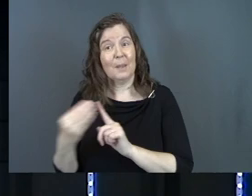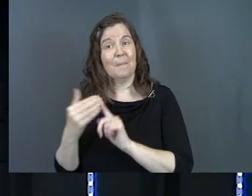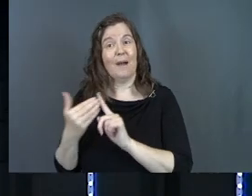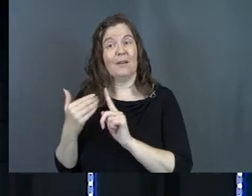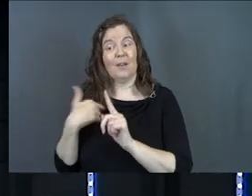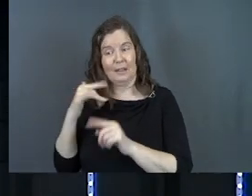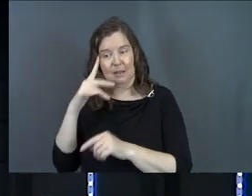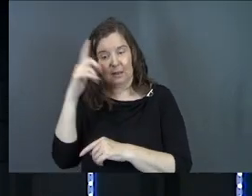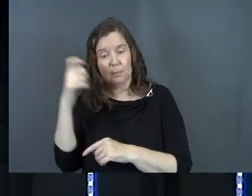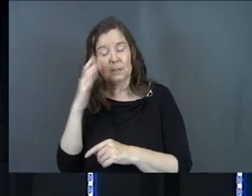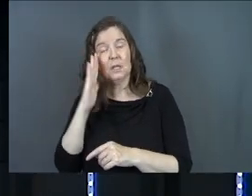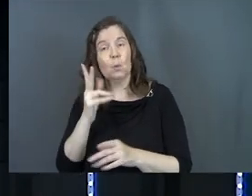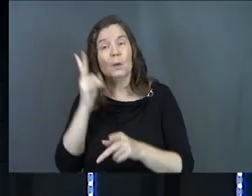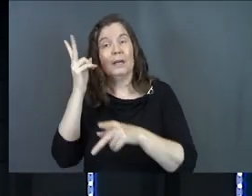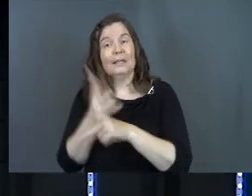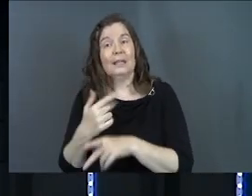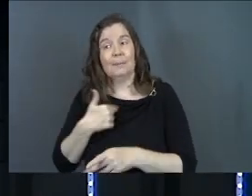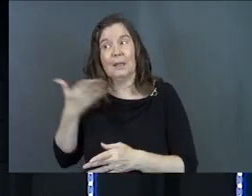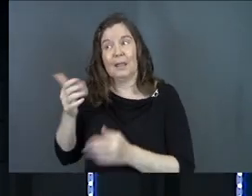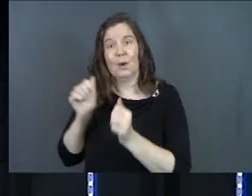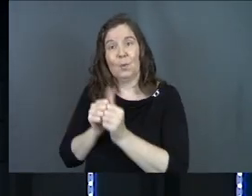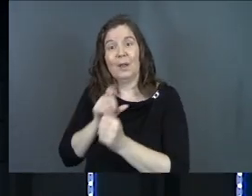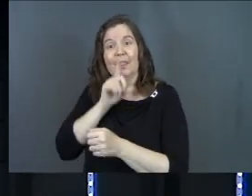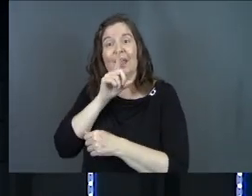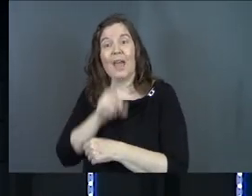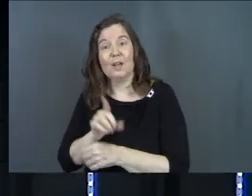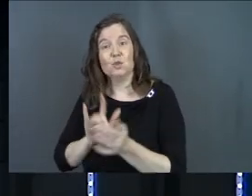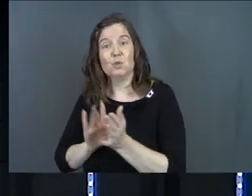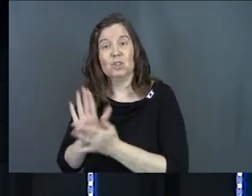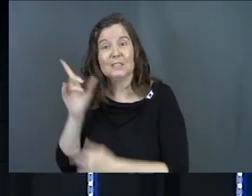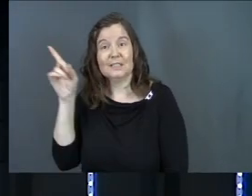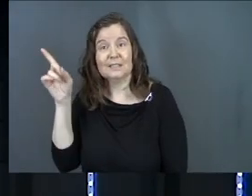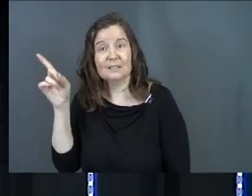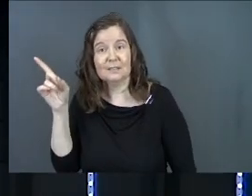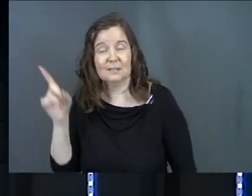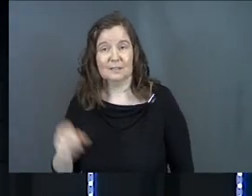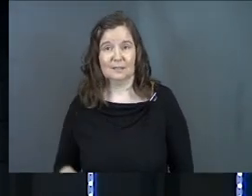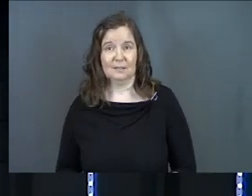I need that because it will keep me there with the actual Jesus.